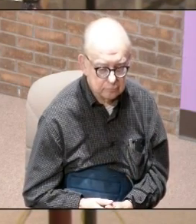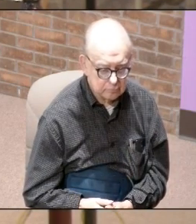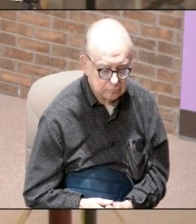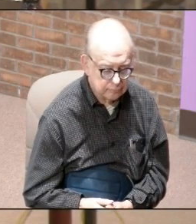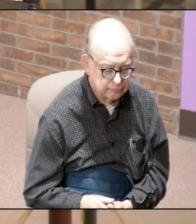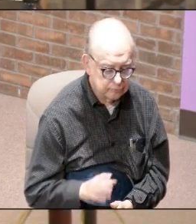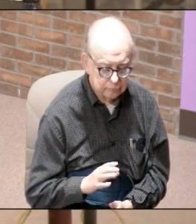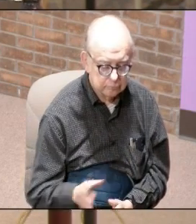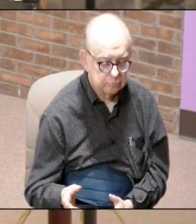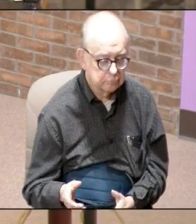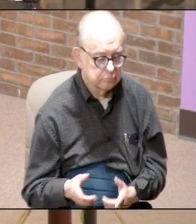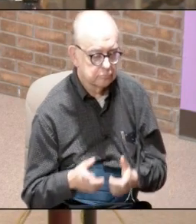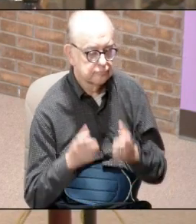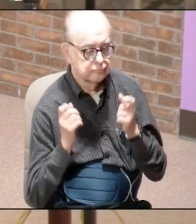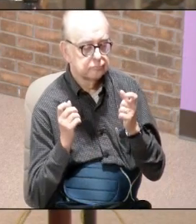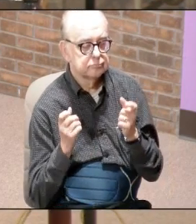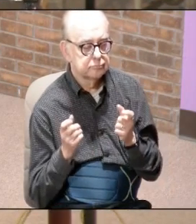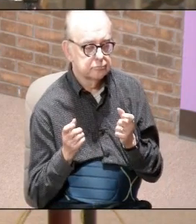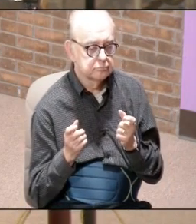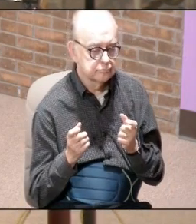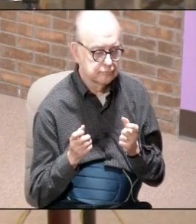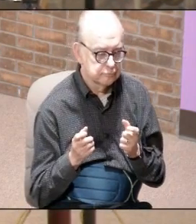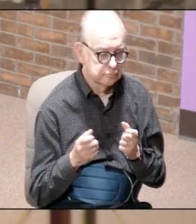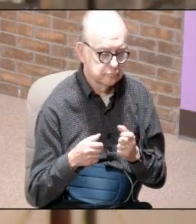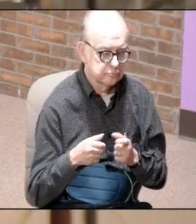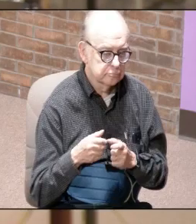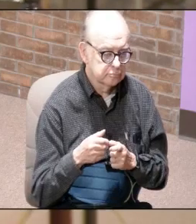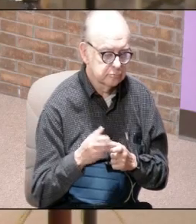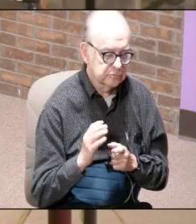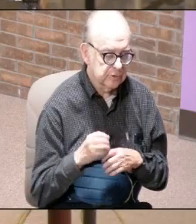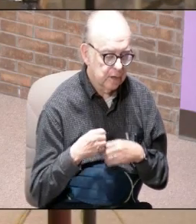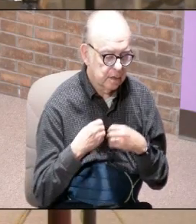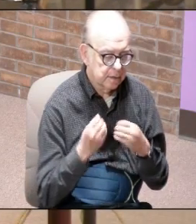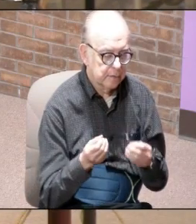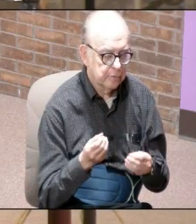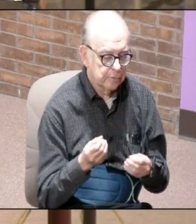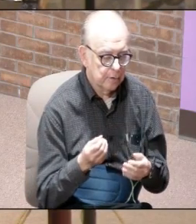and all of a sudden he gives you a revelation